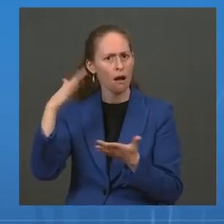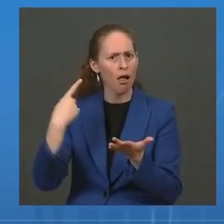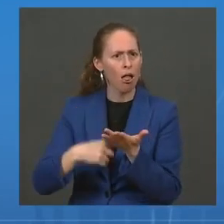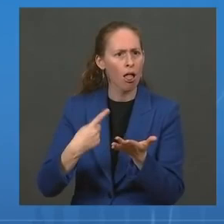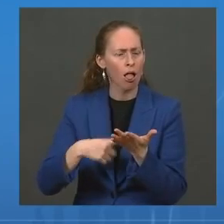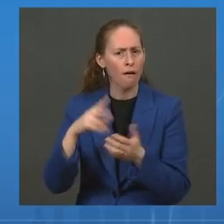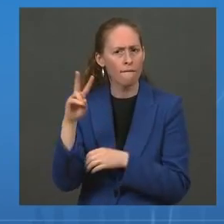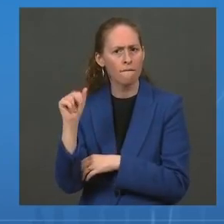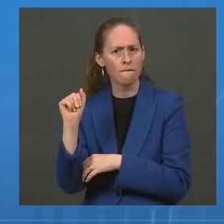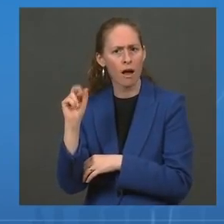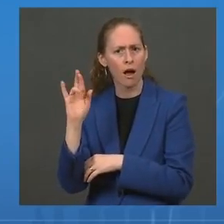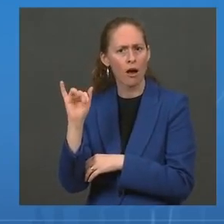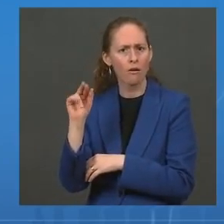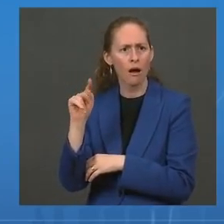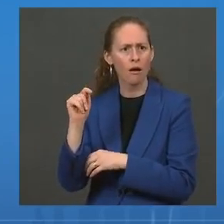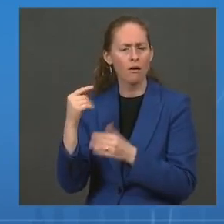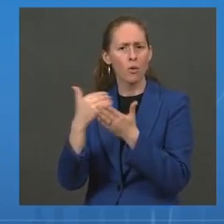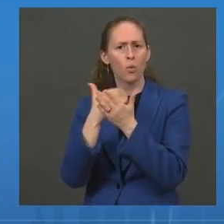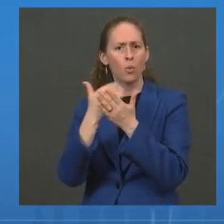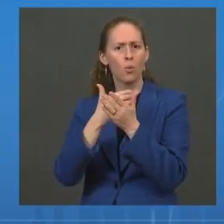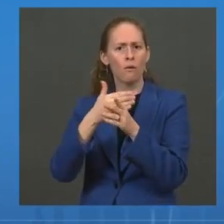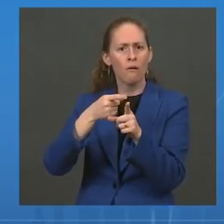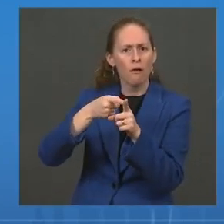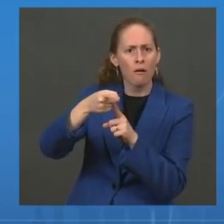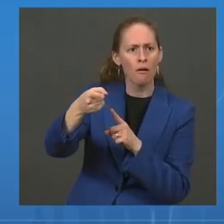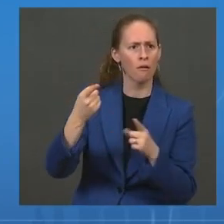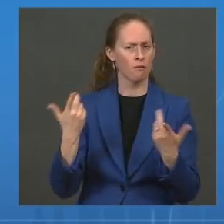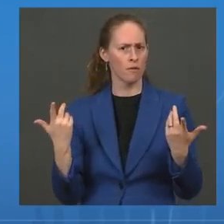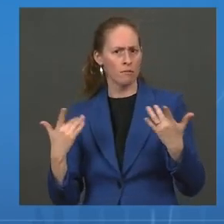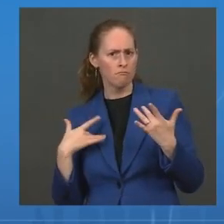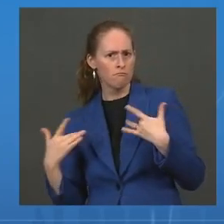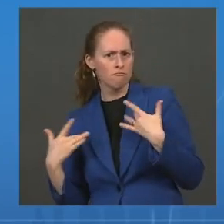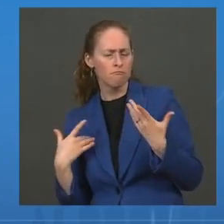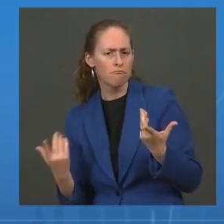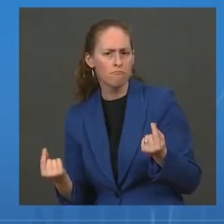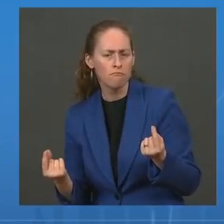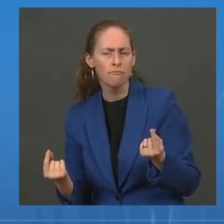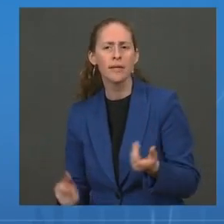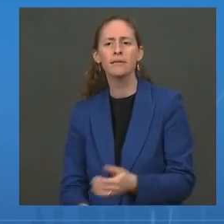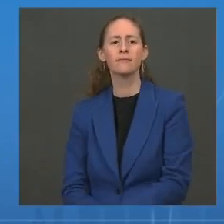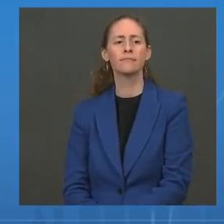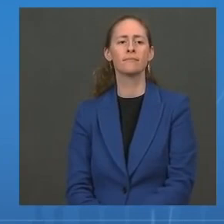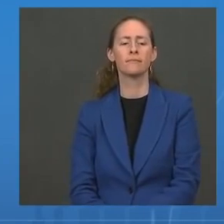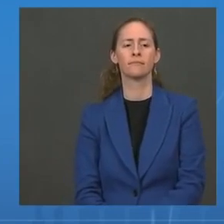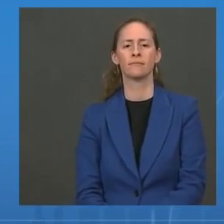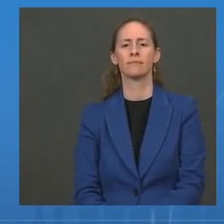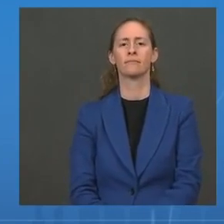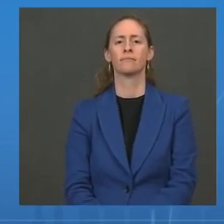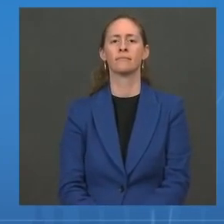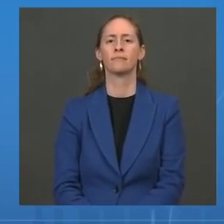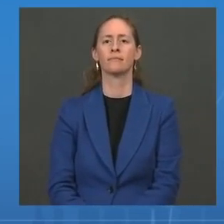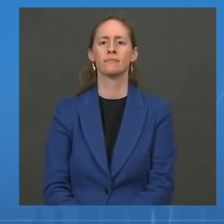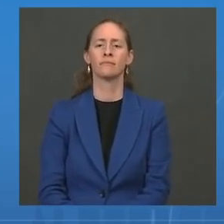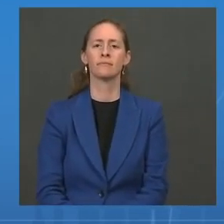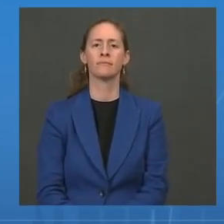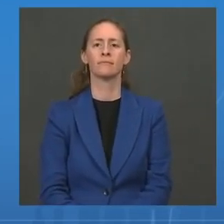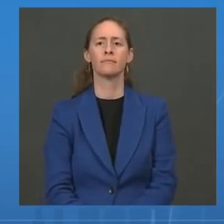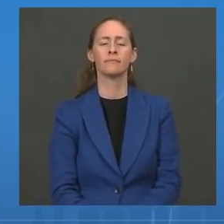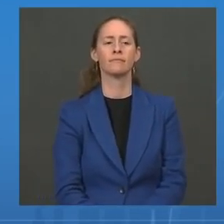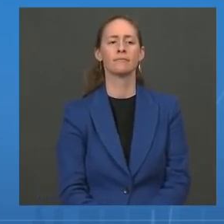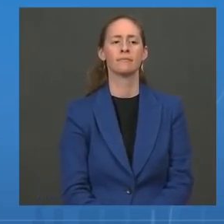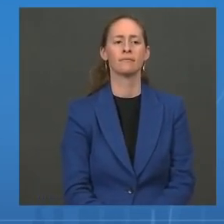Mr. Why don't we start, Dr. Fauci, with the variant question? Then we'll come back to the kids. Fauci, Cheryl,